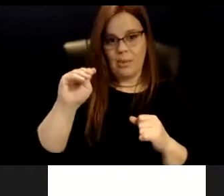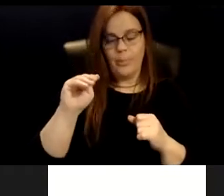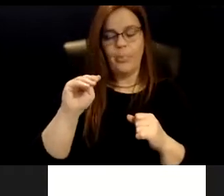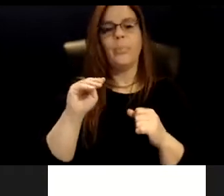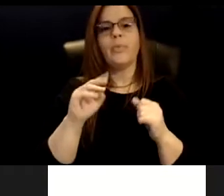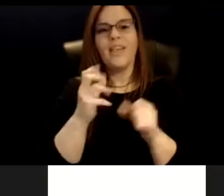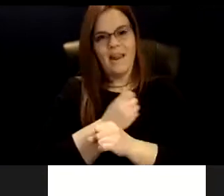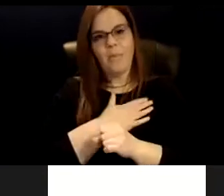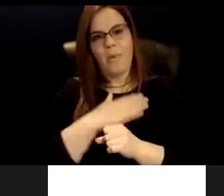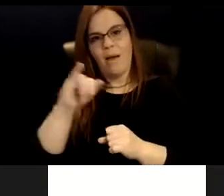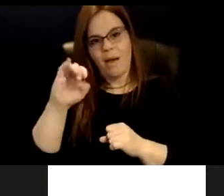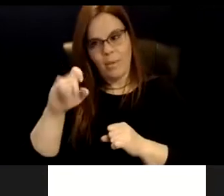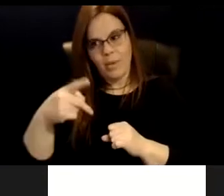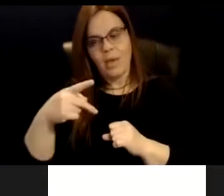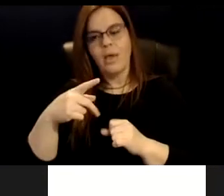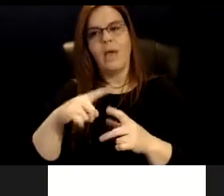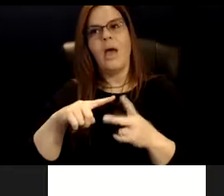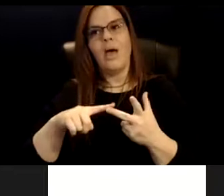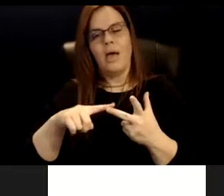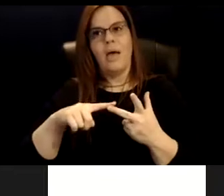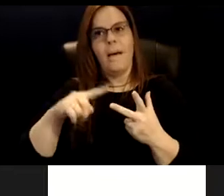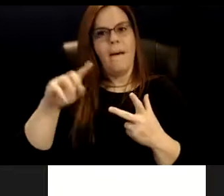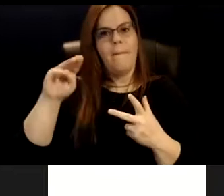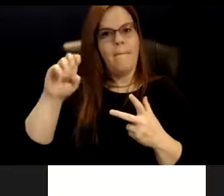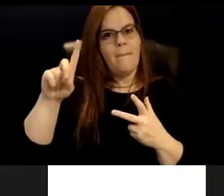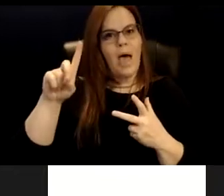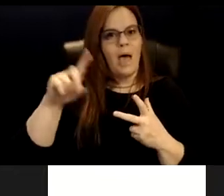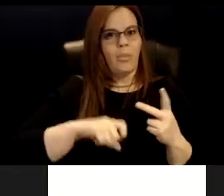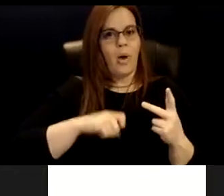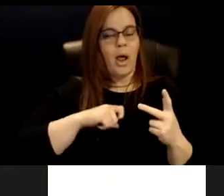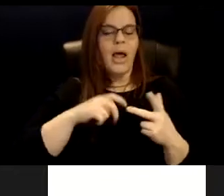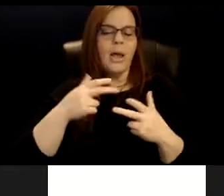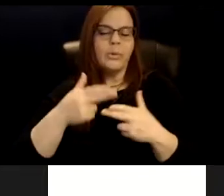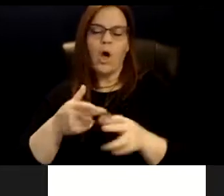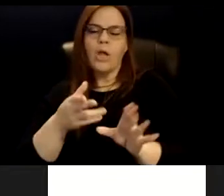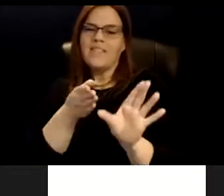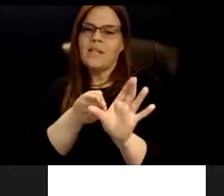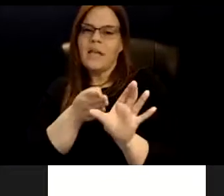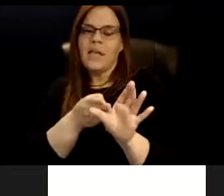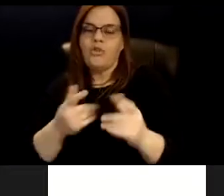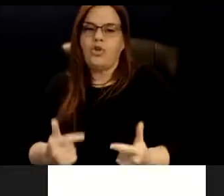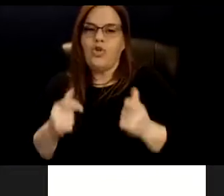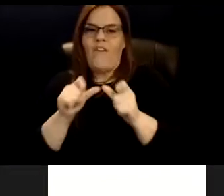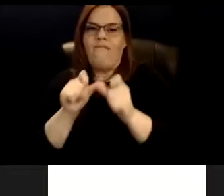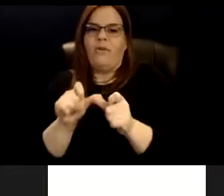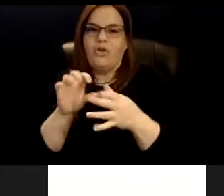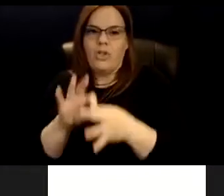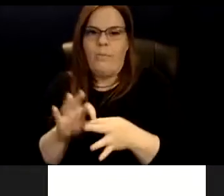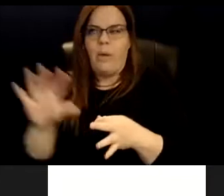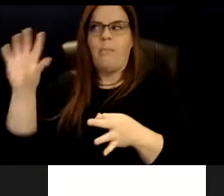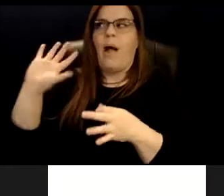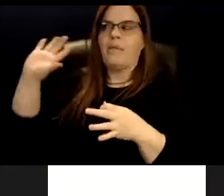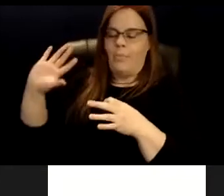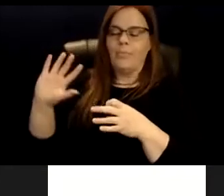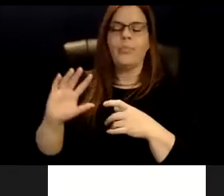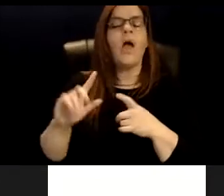mad pride, or it was called psychiatric survivor back then. In addition to that, I come from a family